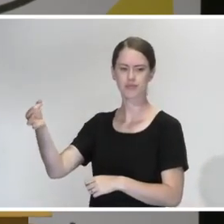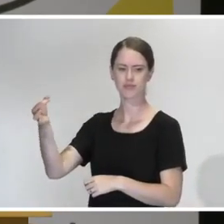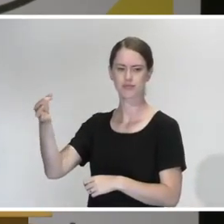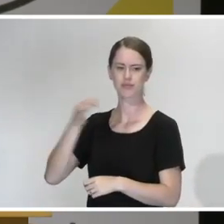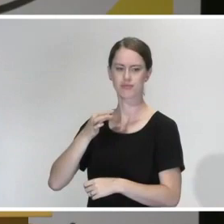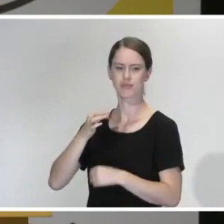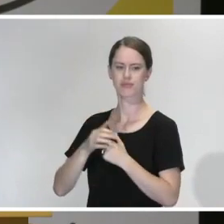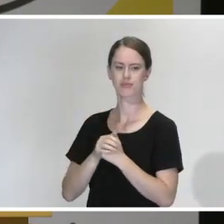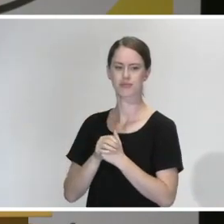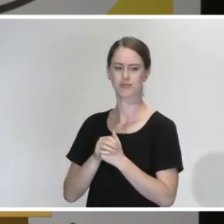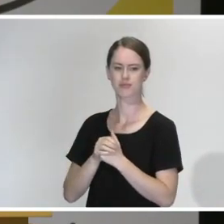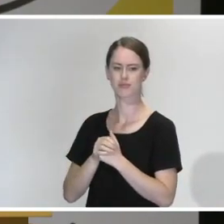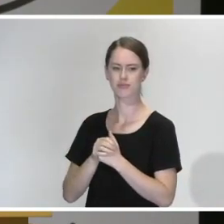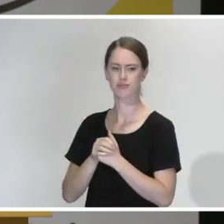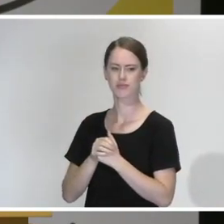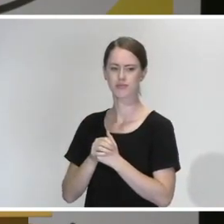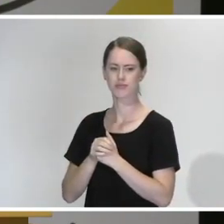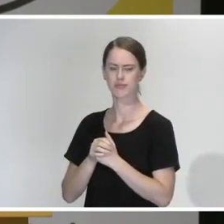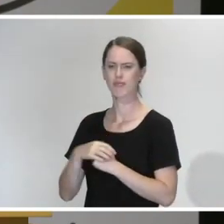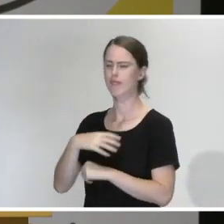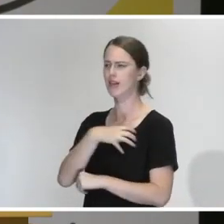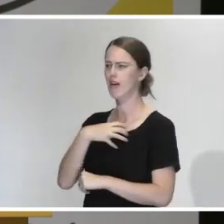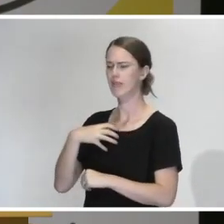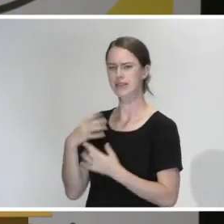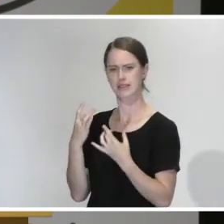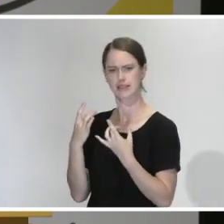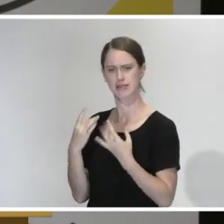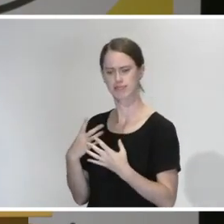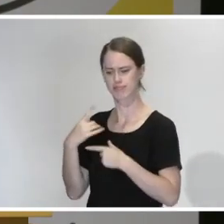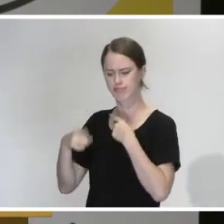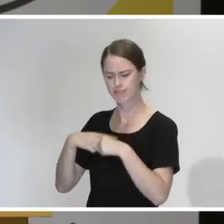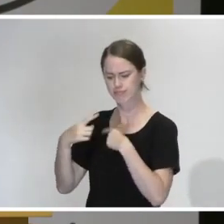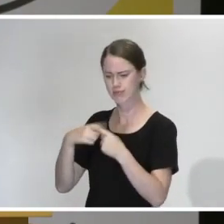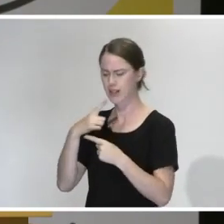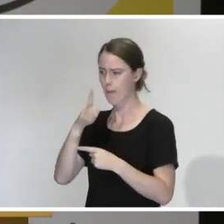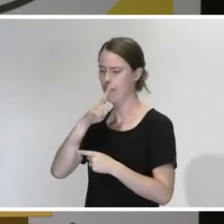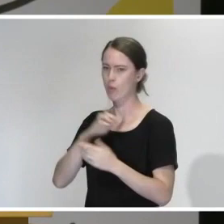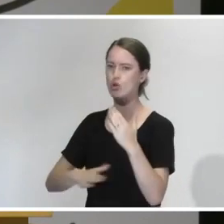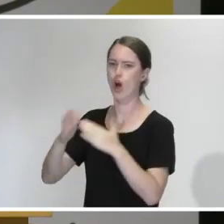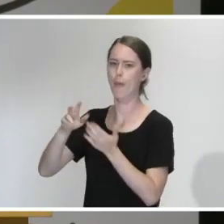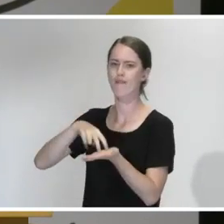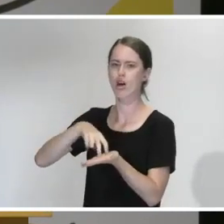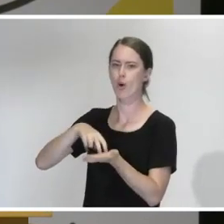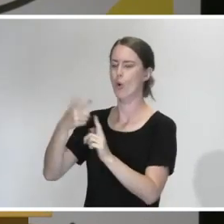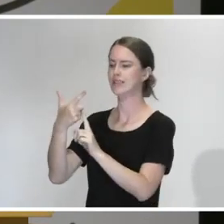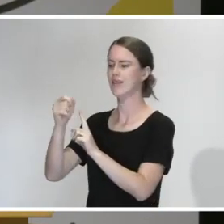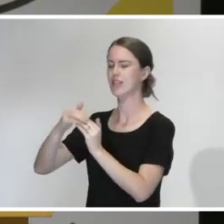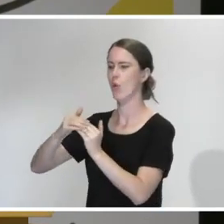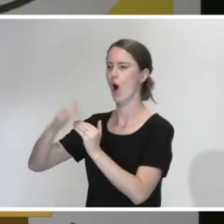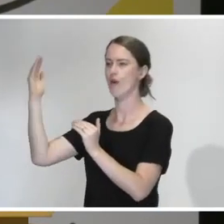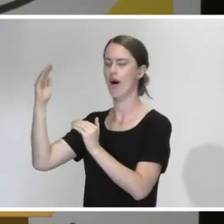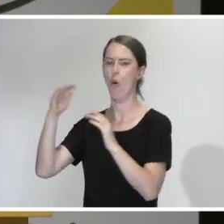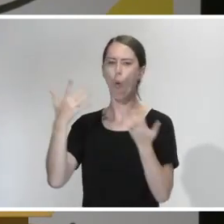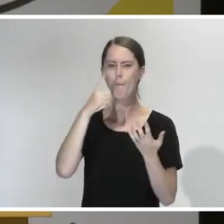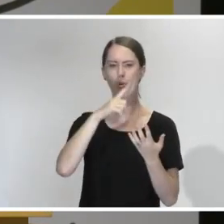Dr Bloomfield, the messaging from the beginning from the government has been that the people that are most vulnerable are 70-plus and those predominantly